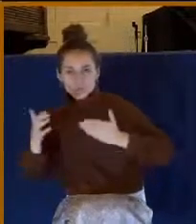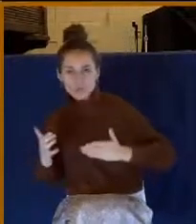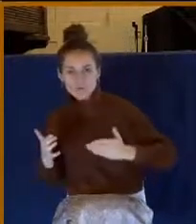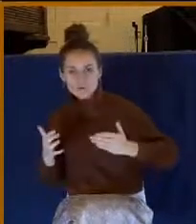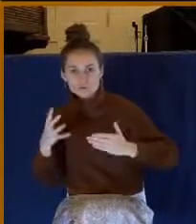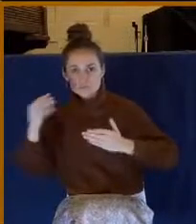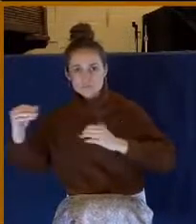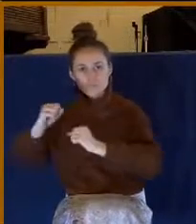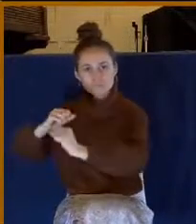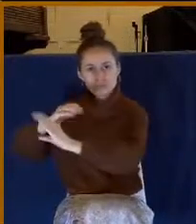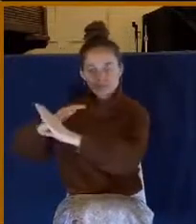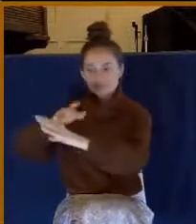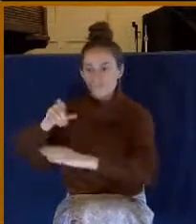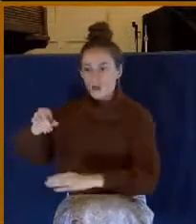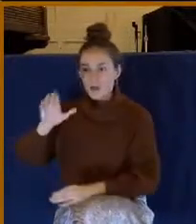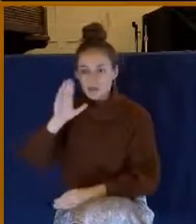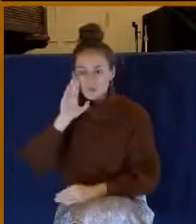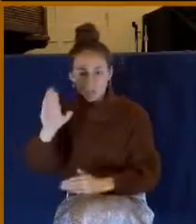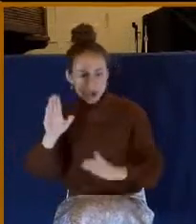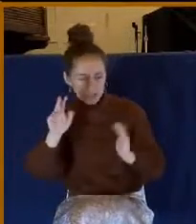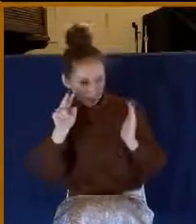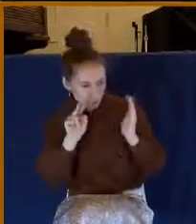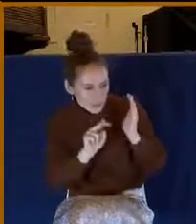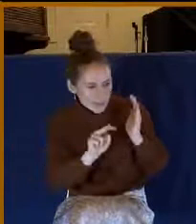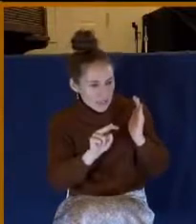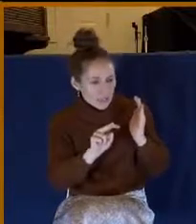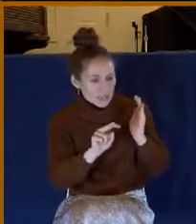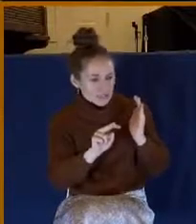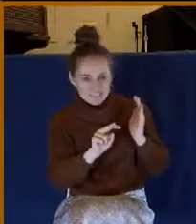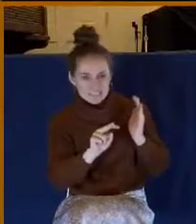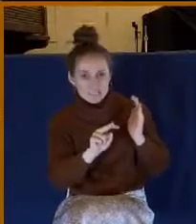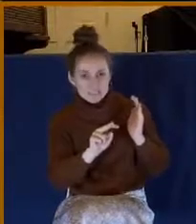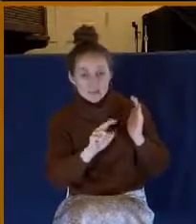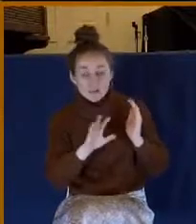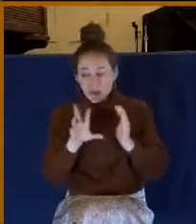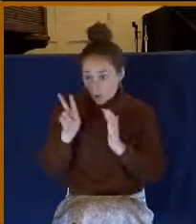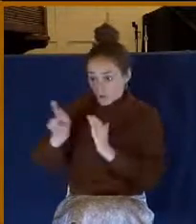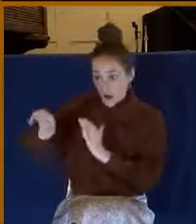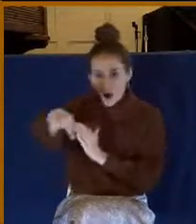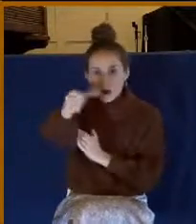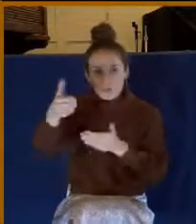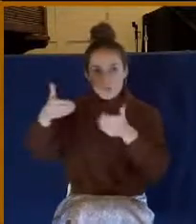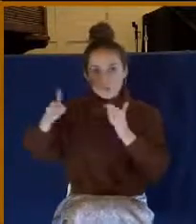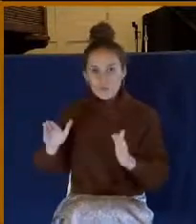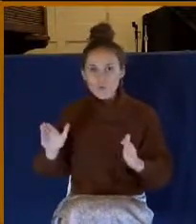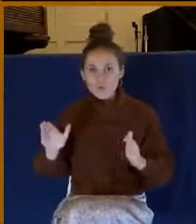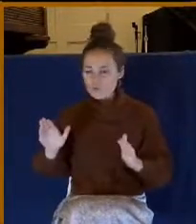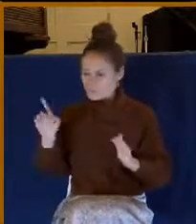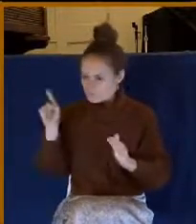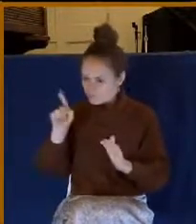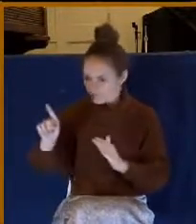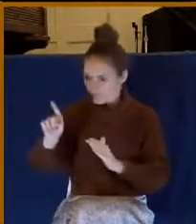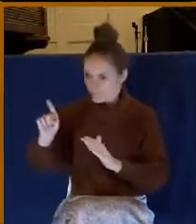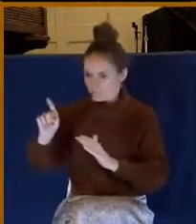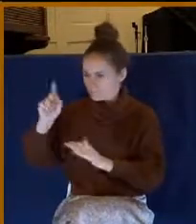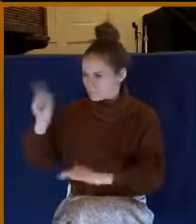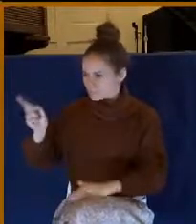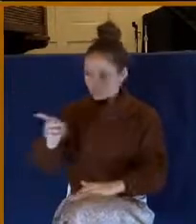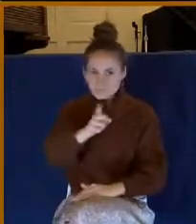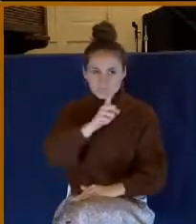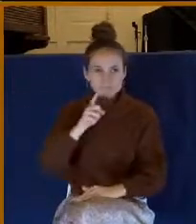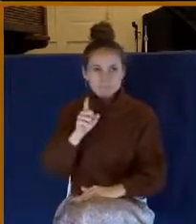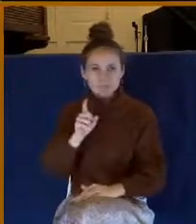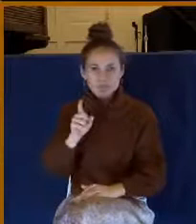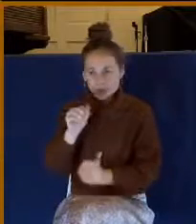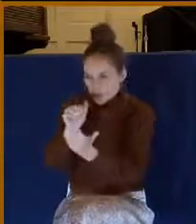be hard on some of the other barracks, they were there all the time rifling through their things. Their barracks,